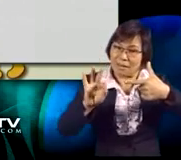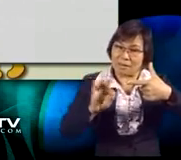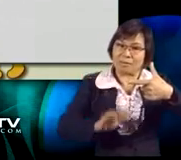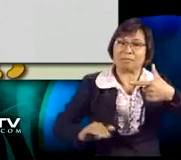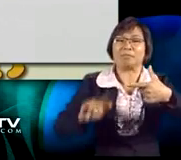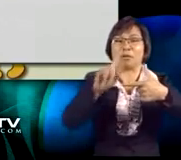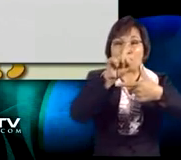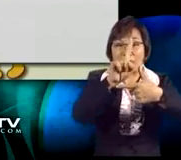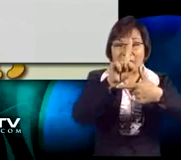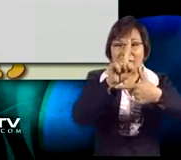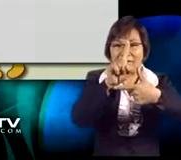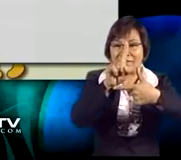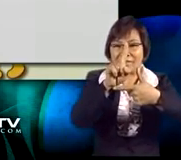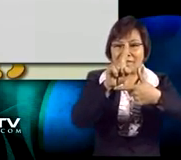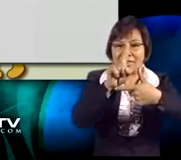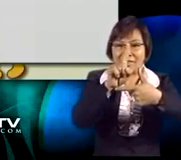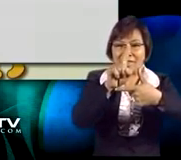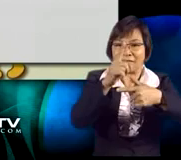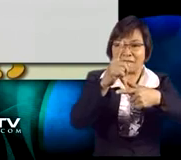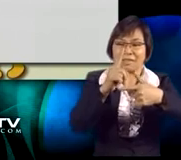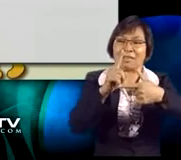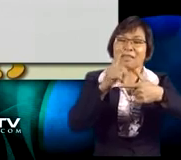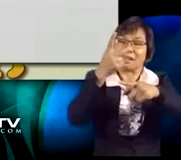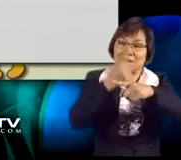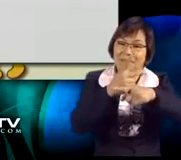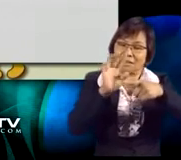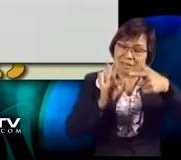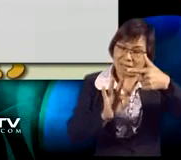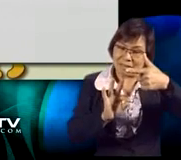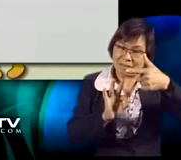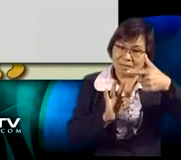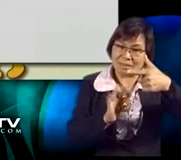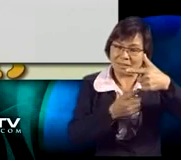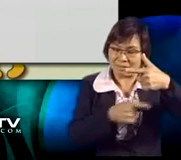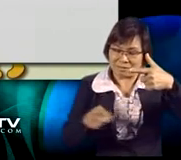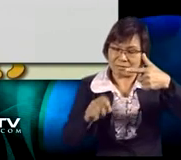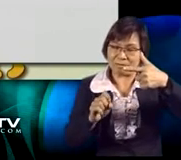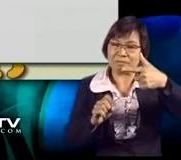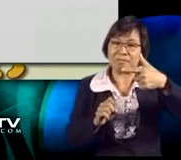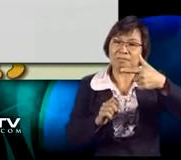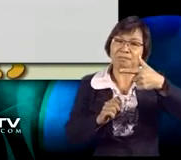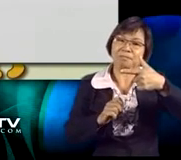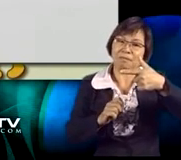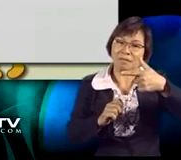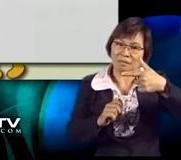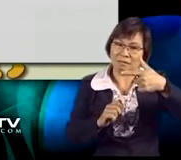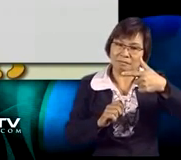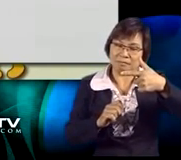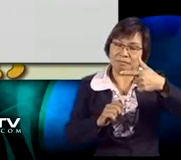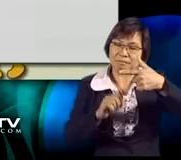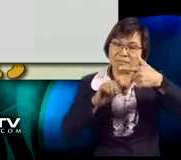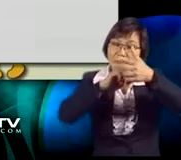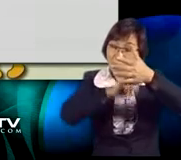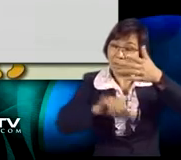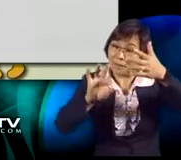divide 12 by 9. We put 1 on top. 1 times 9 is 9, which we